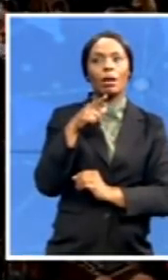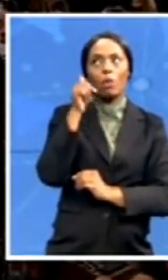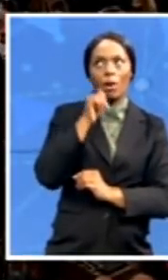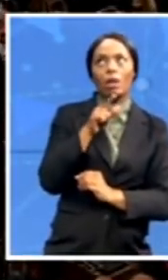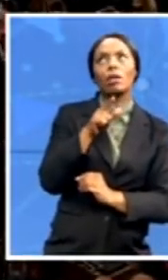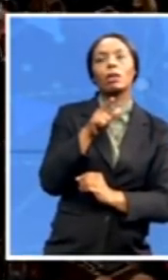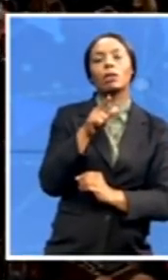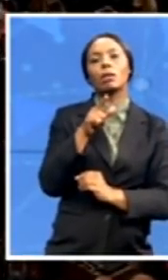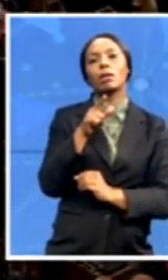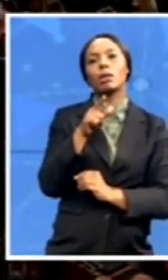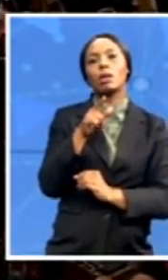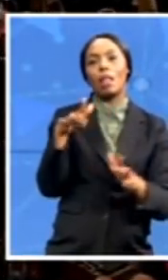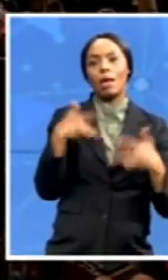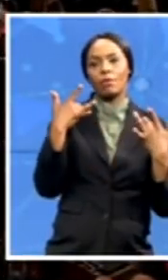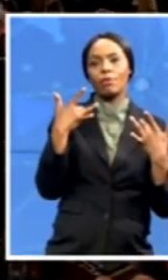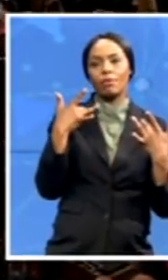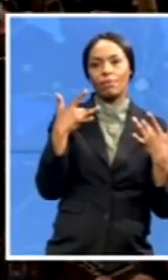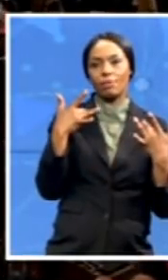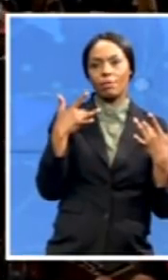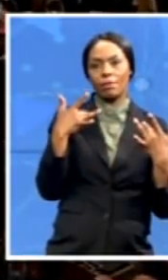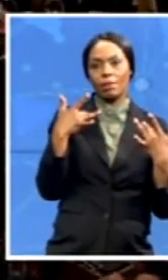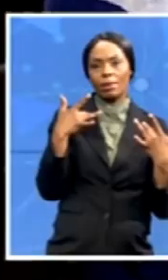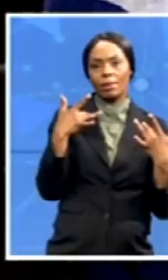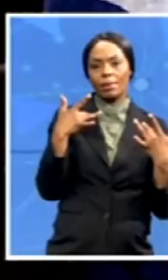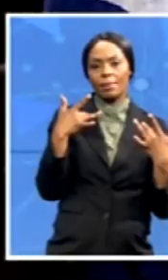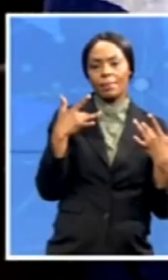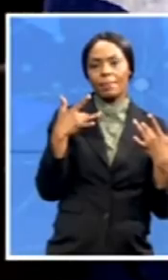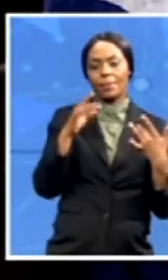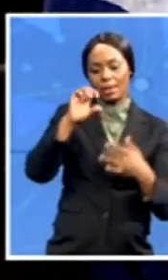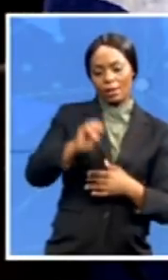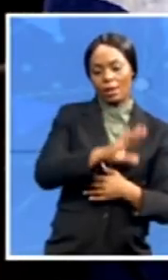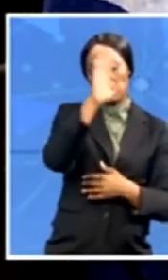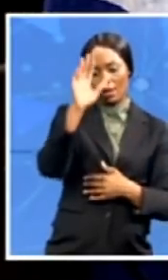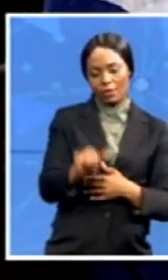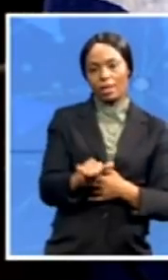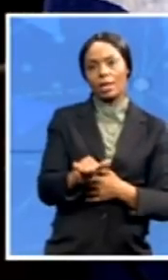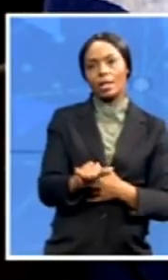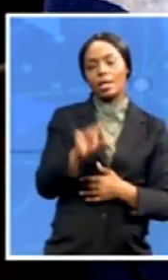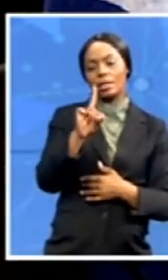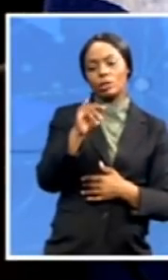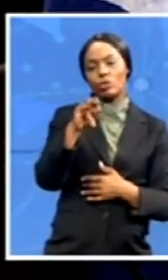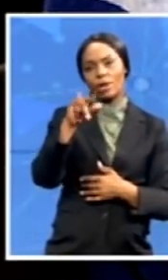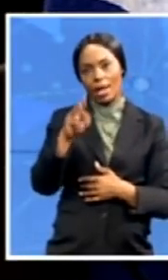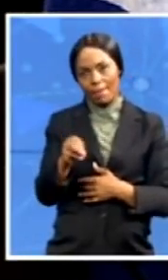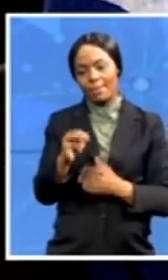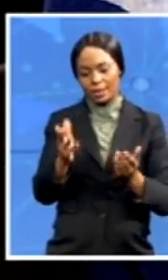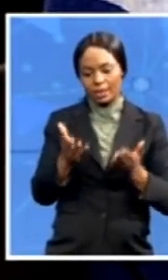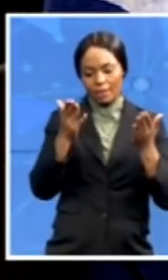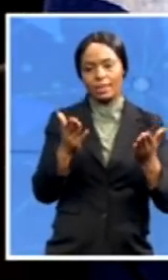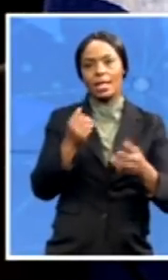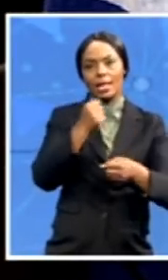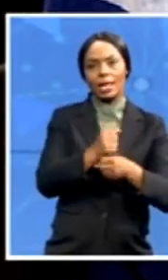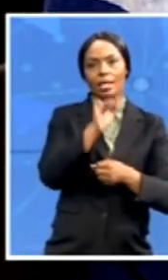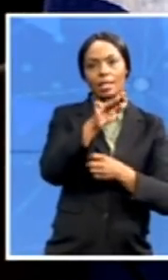South African Declaration for Moratorious Service. Nineteen eighty-nine, Newsmaker of the Year,